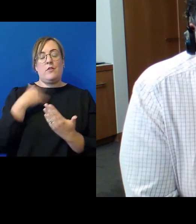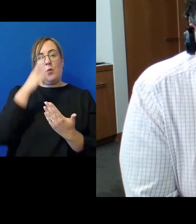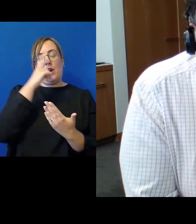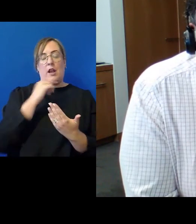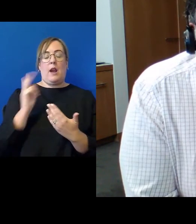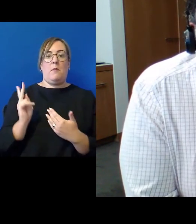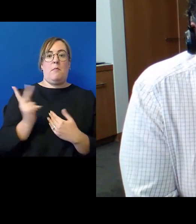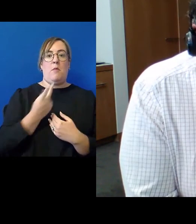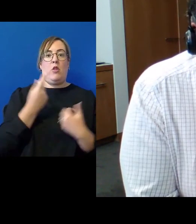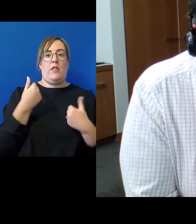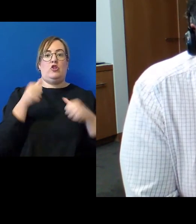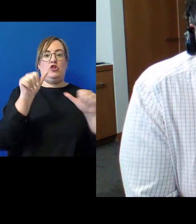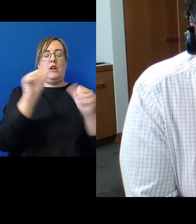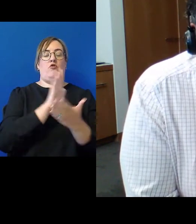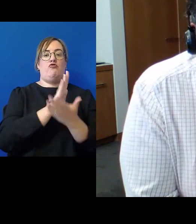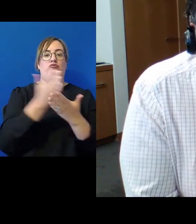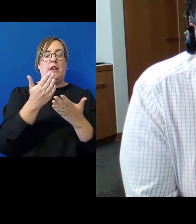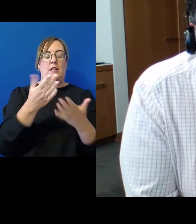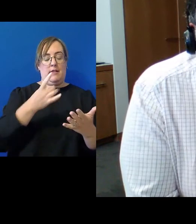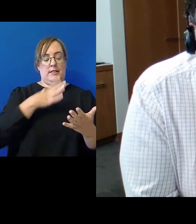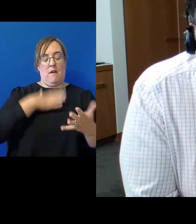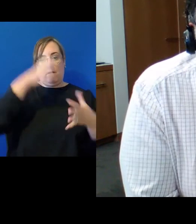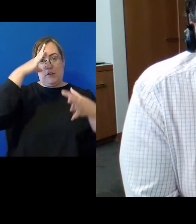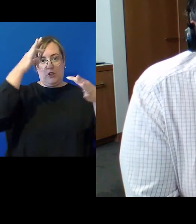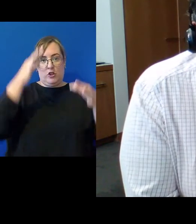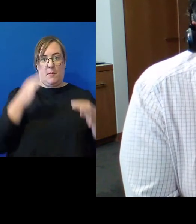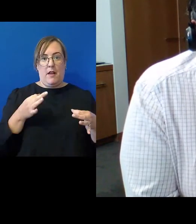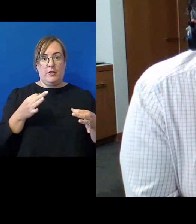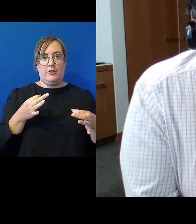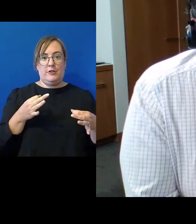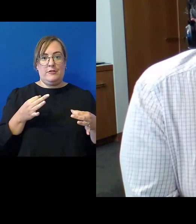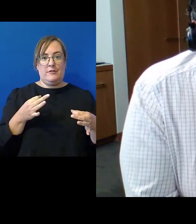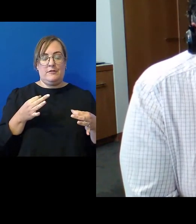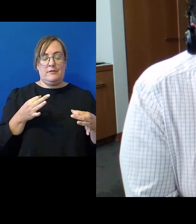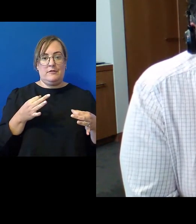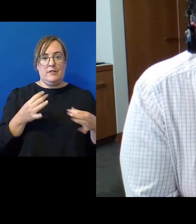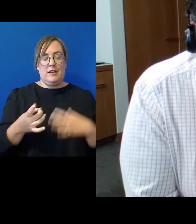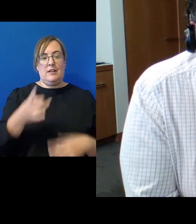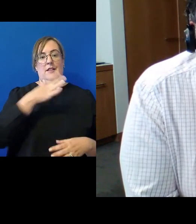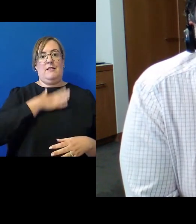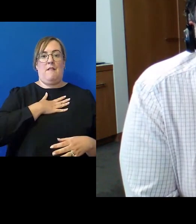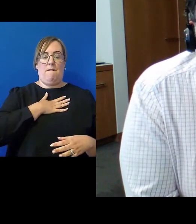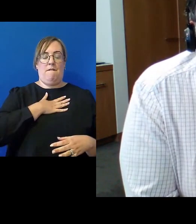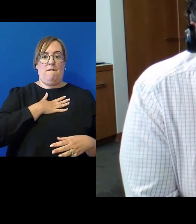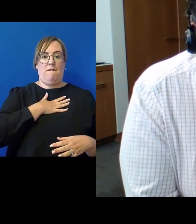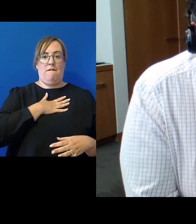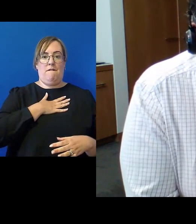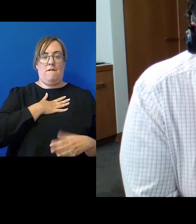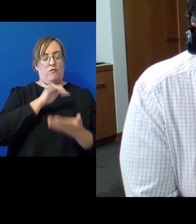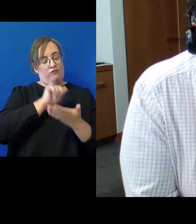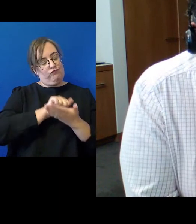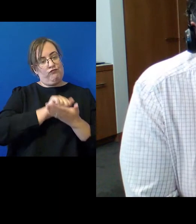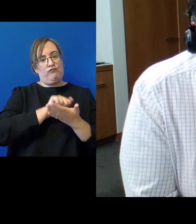real self determination and real mana for indigenous